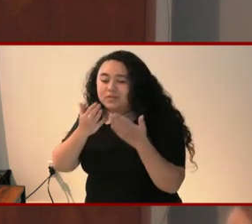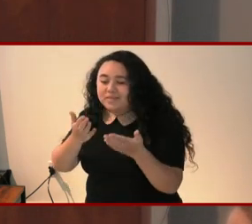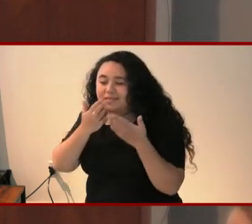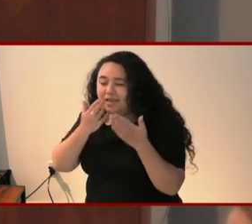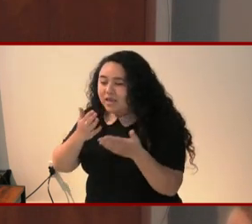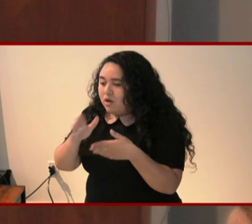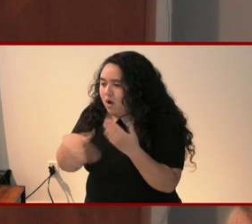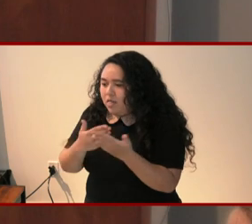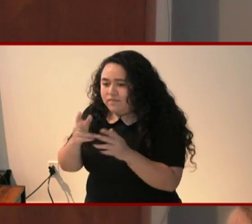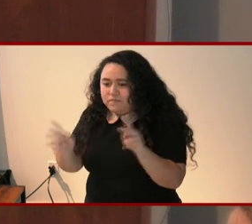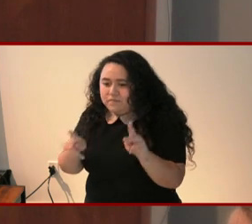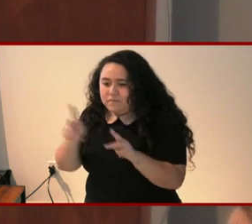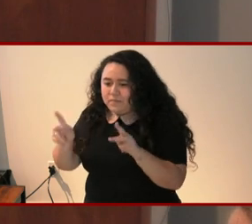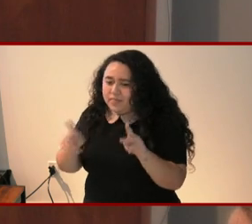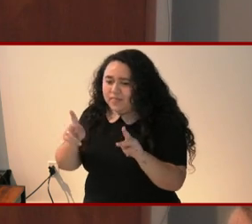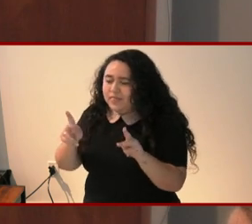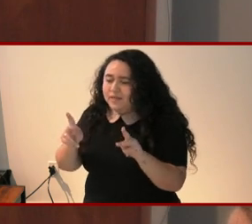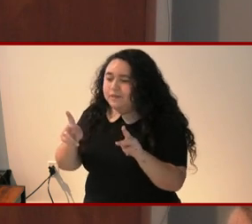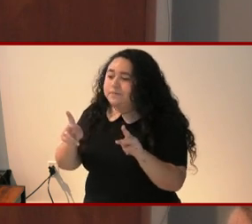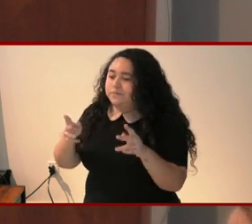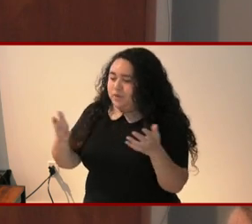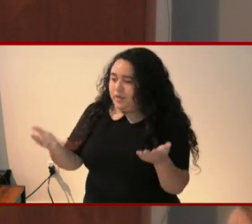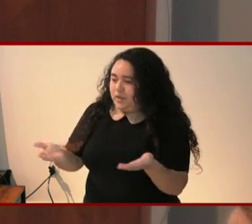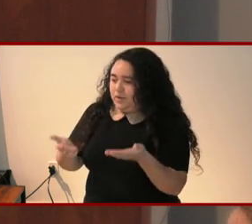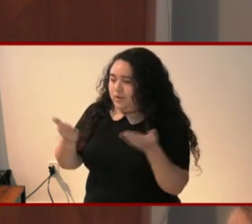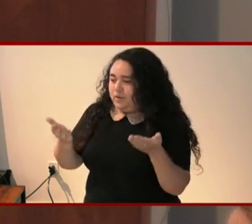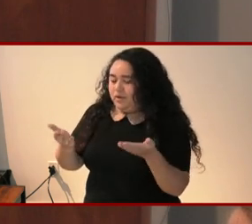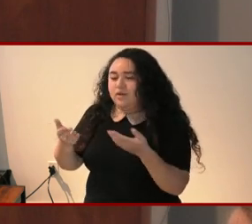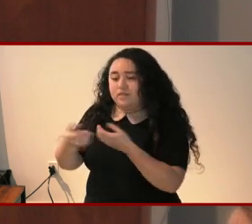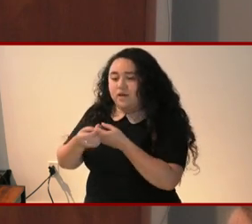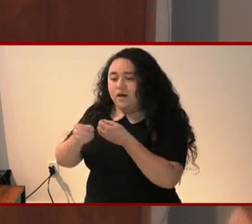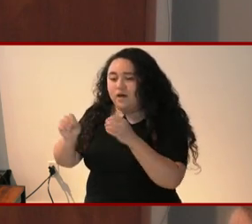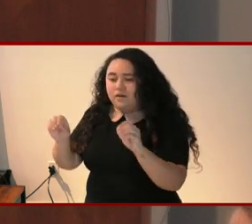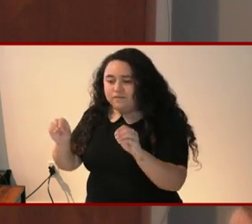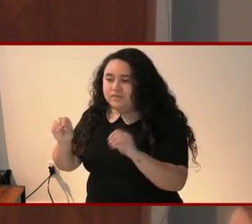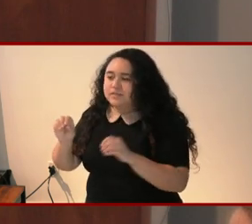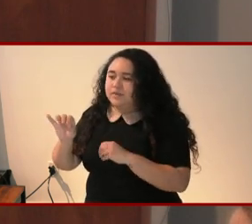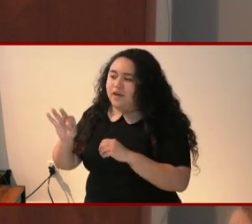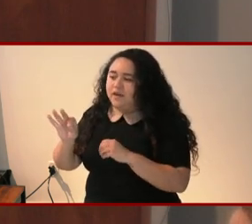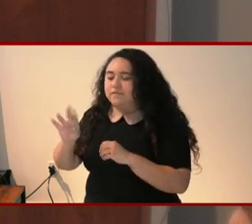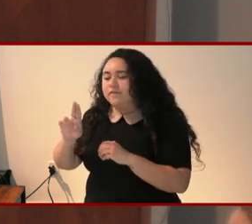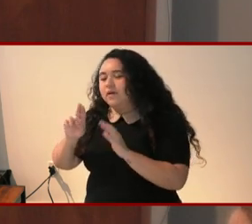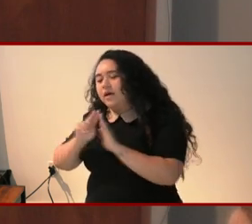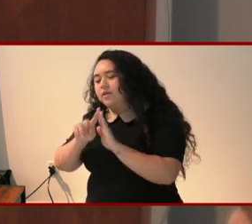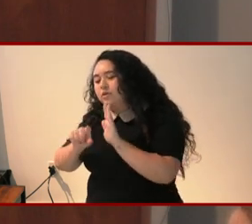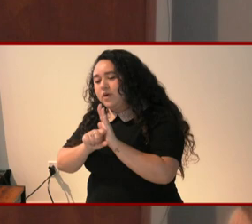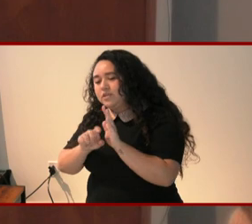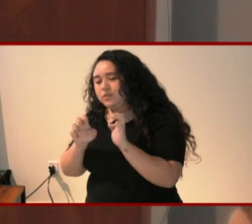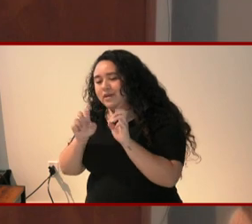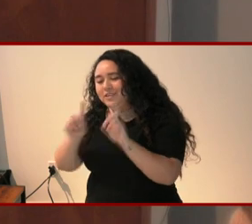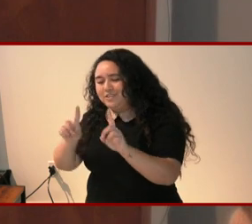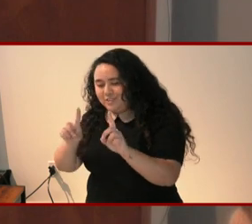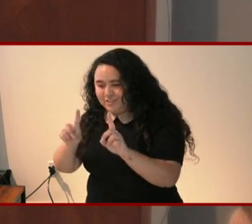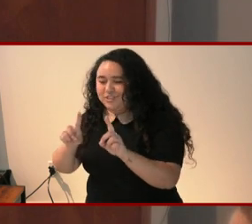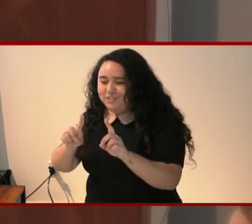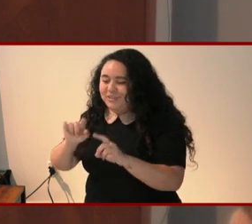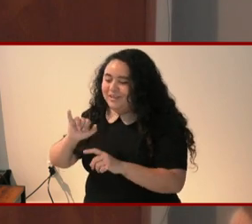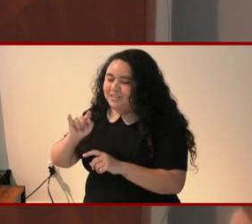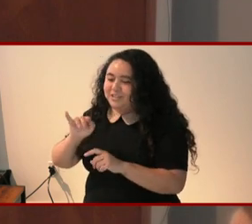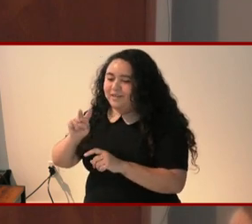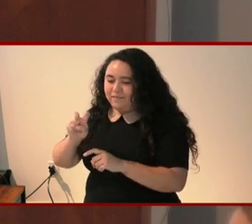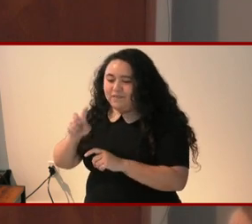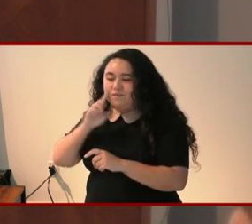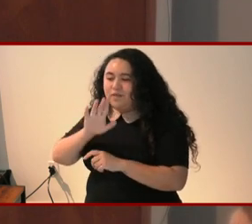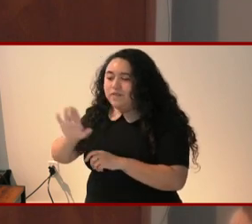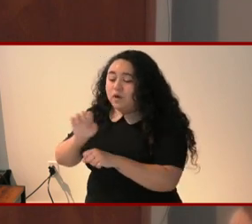all of the folks at the Office of the Undergraduate Educational Initiatives for